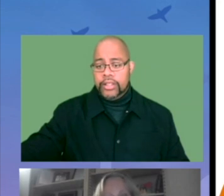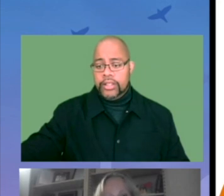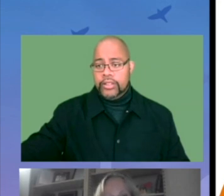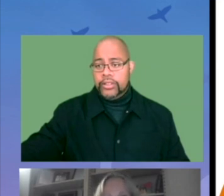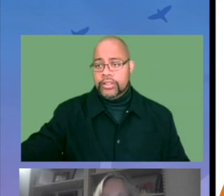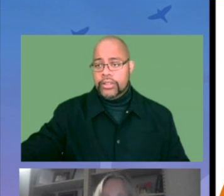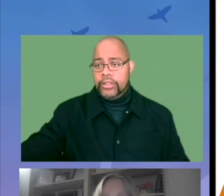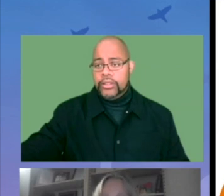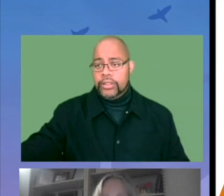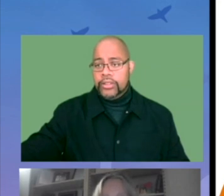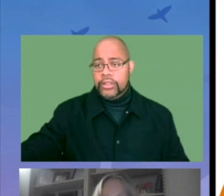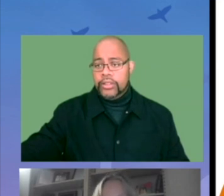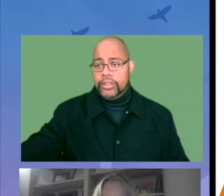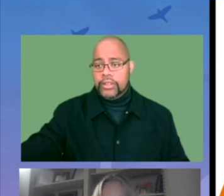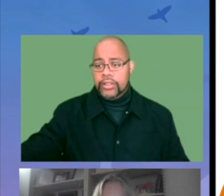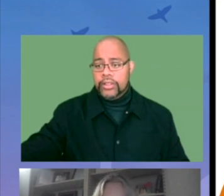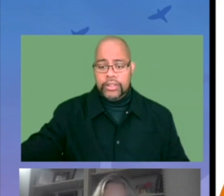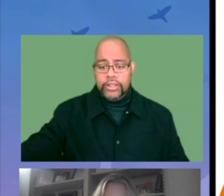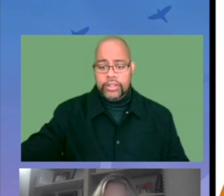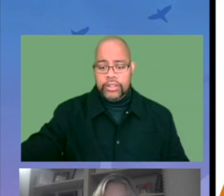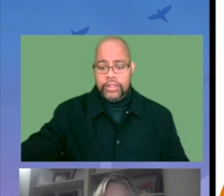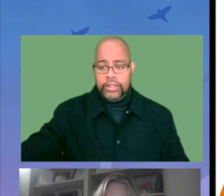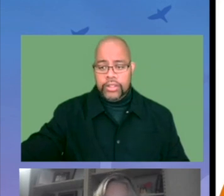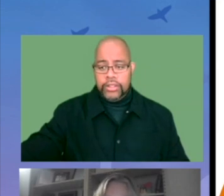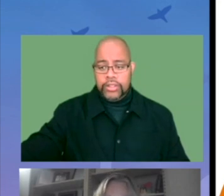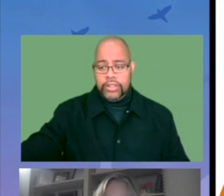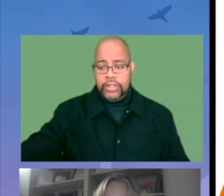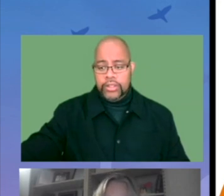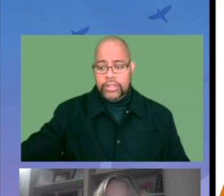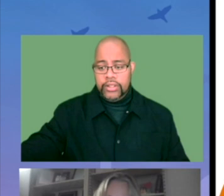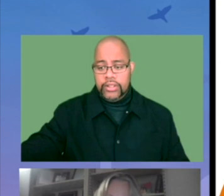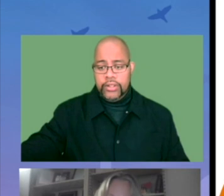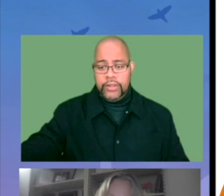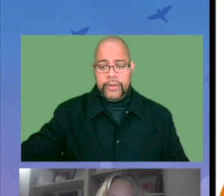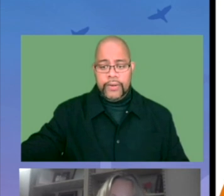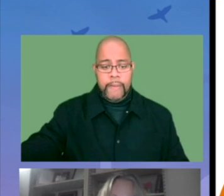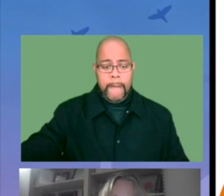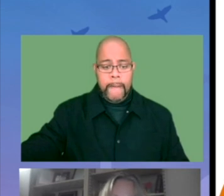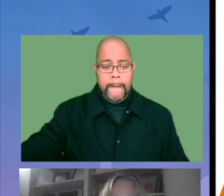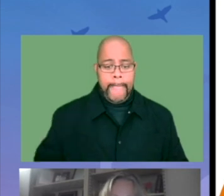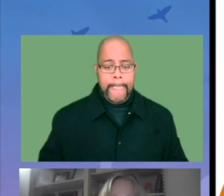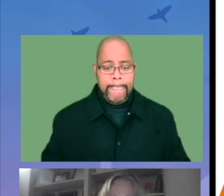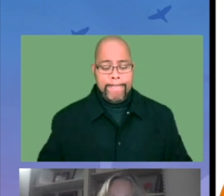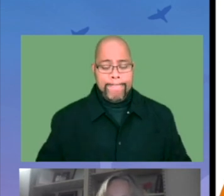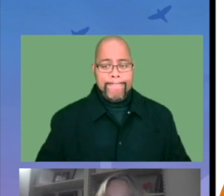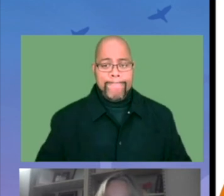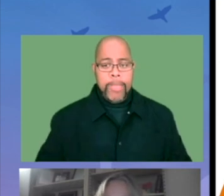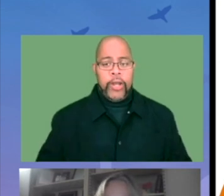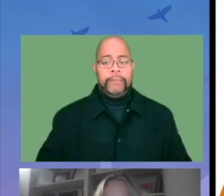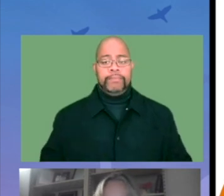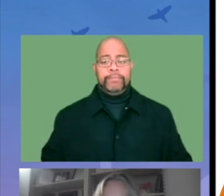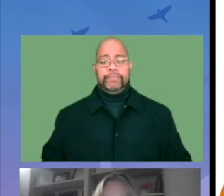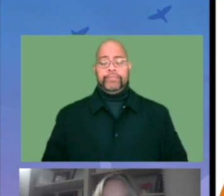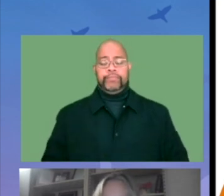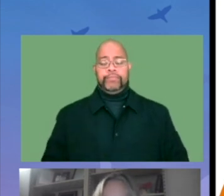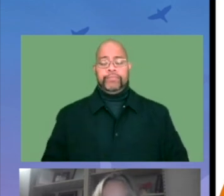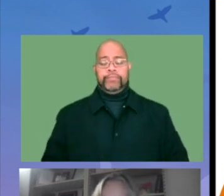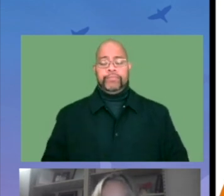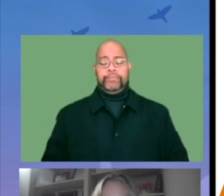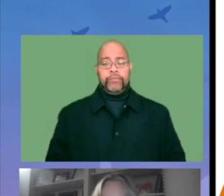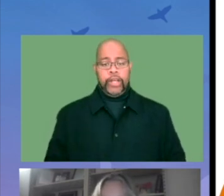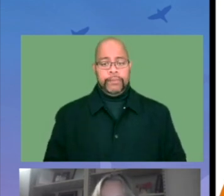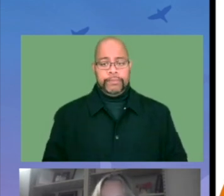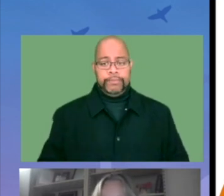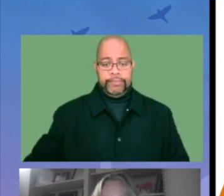the field and just the amount of stress that they're under. And so we have also offered some wellness, online